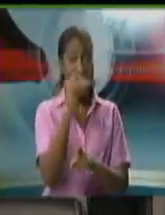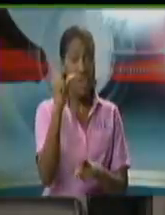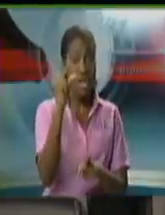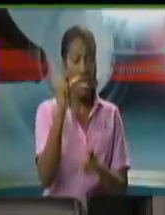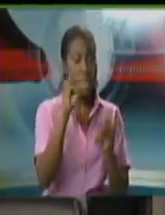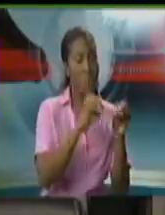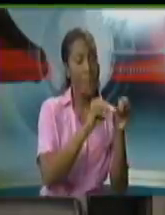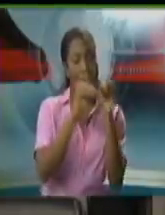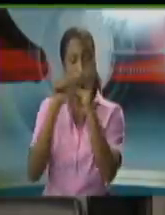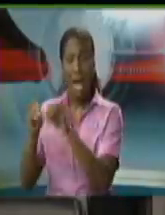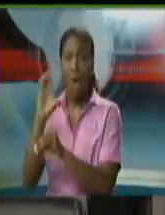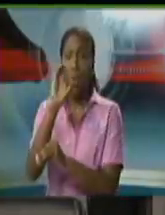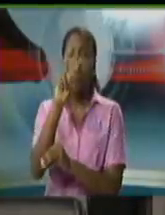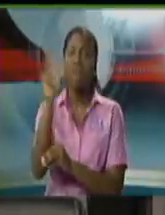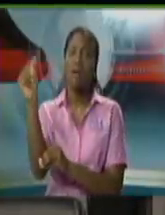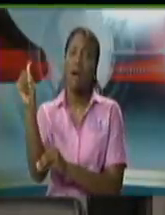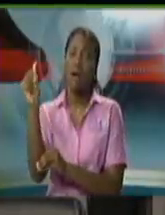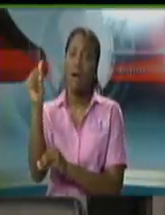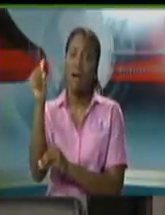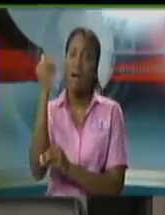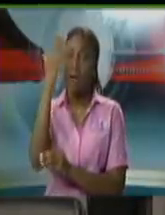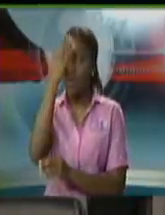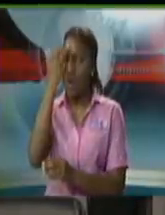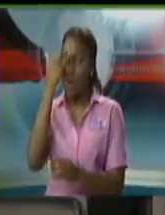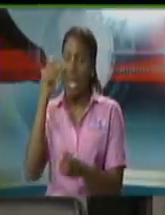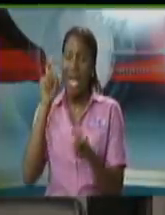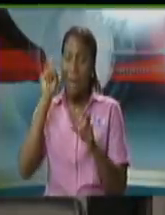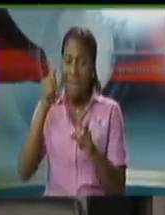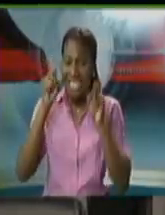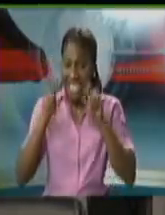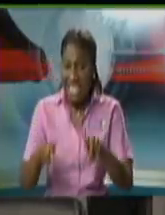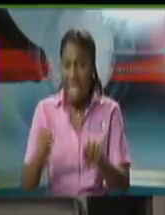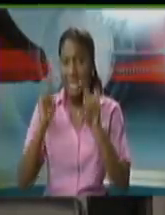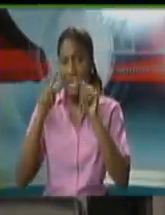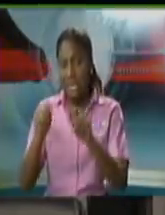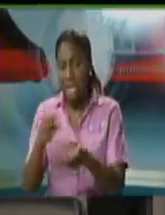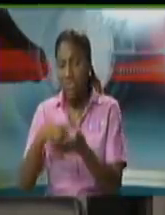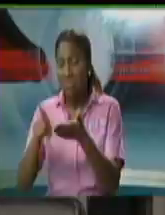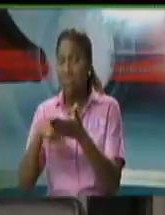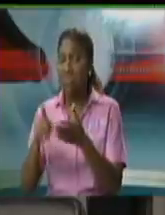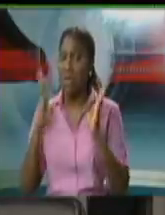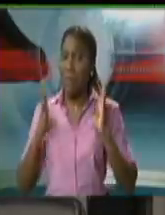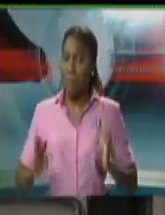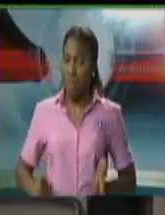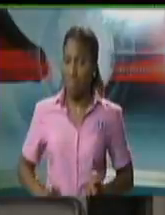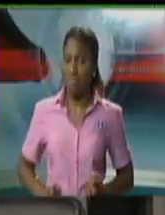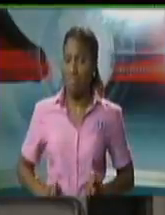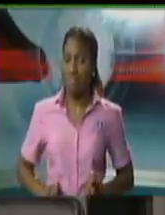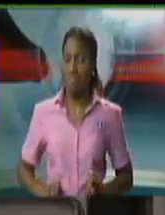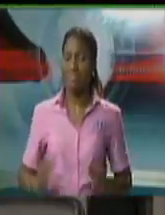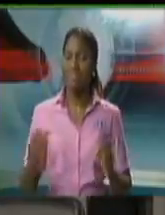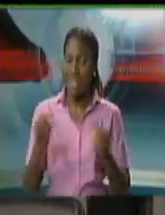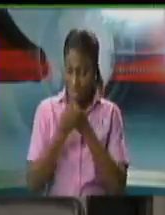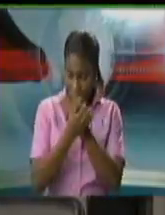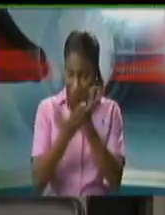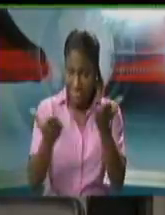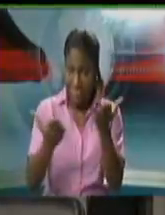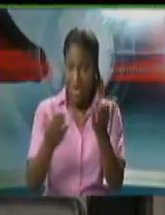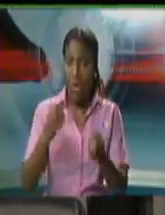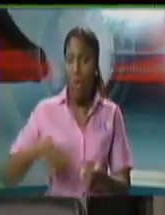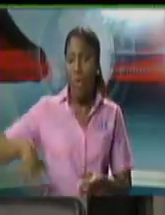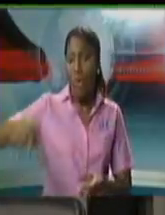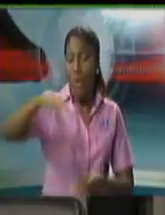Coover for medical testing. So that, ladies and gentlemen, is a brief update of the global situation